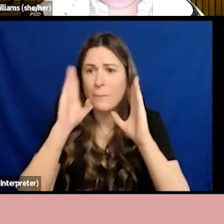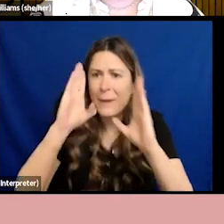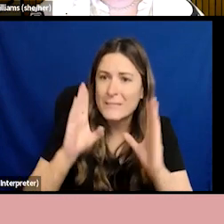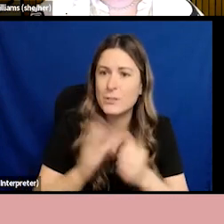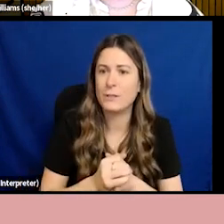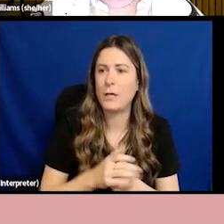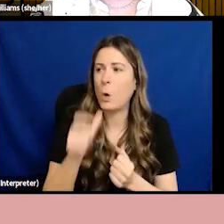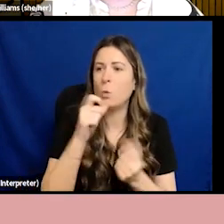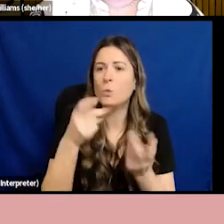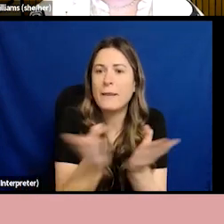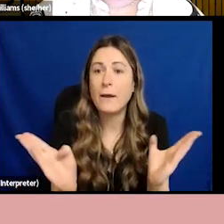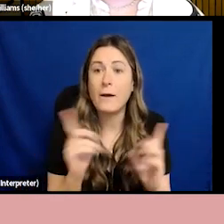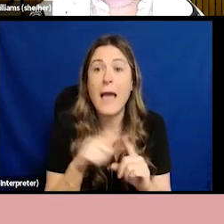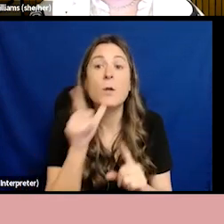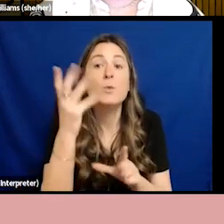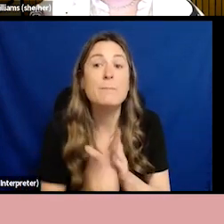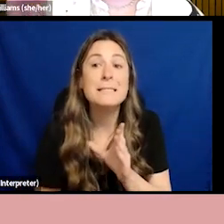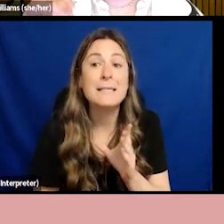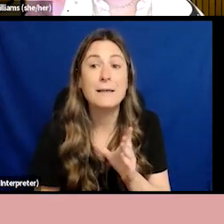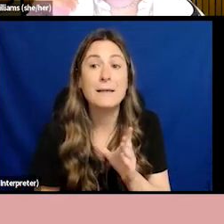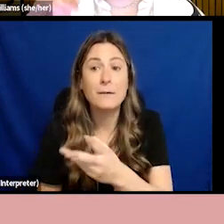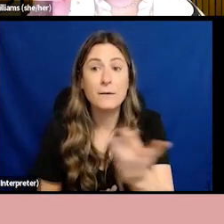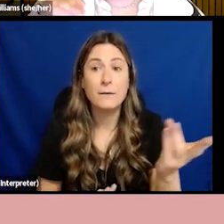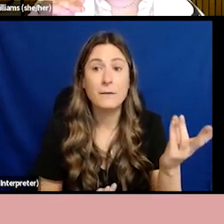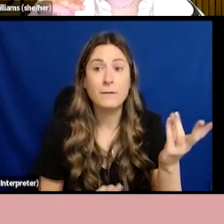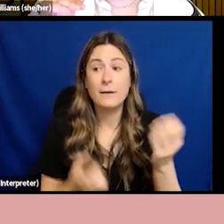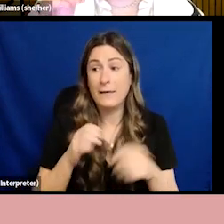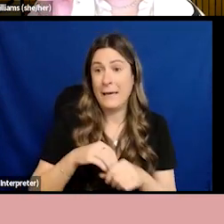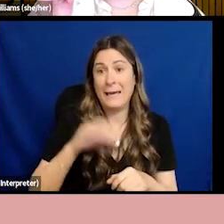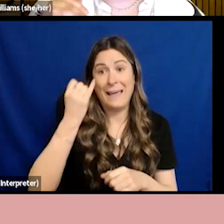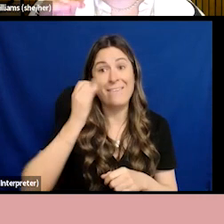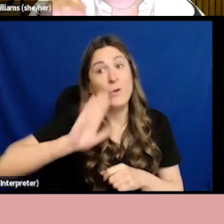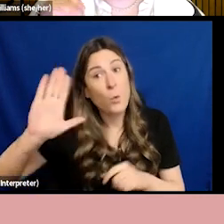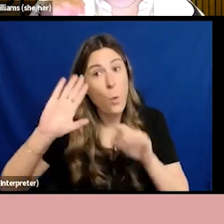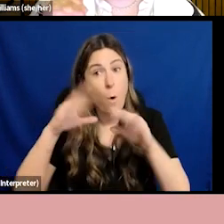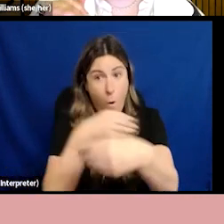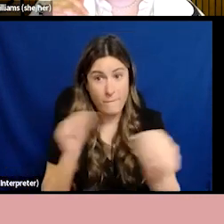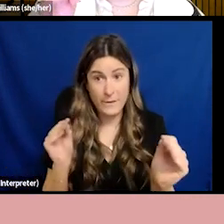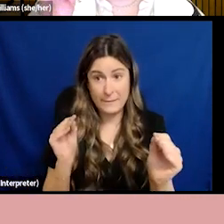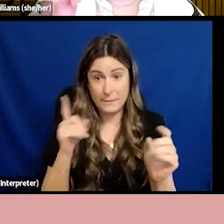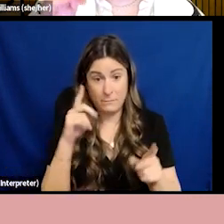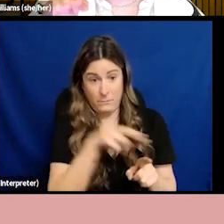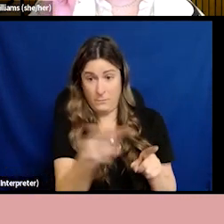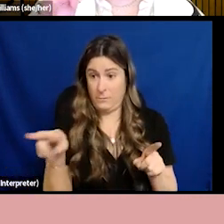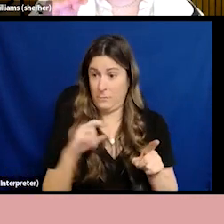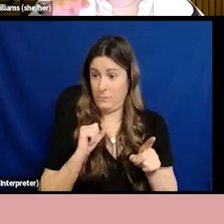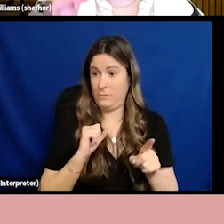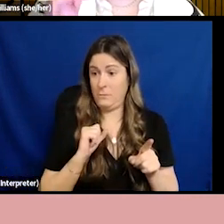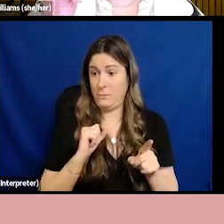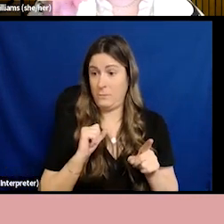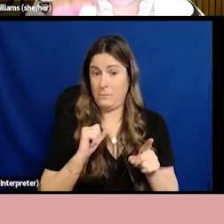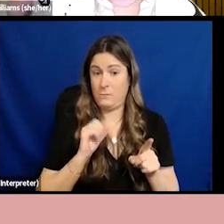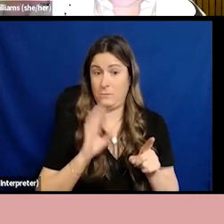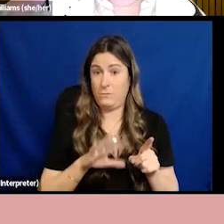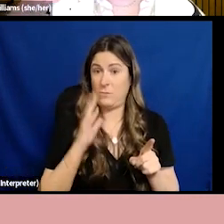who isn't. If the makeup of the team inside your office is not representative of the makeup of the people